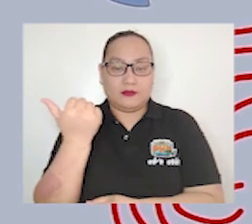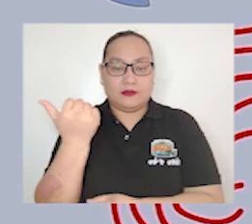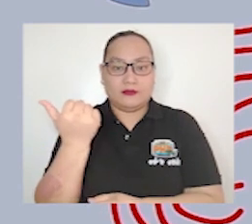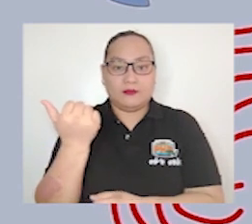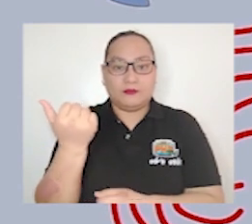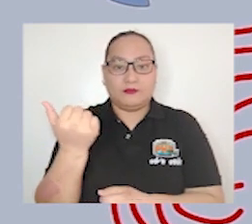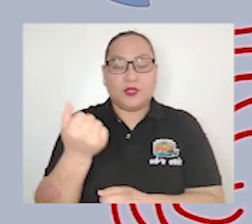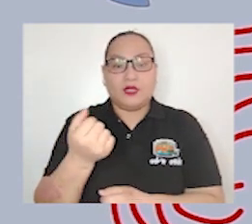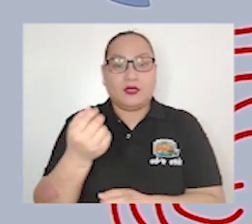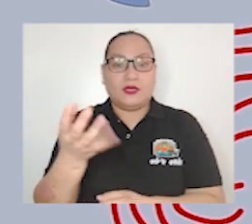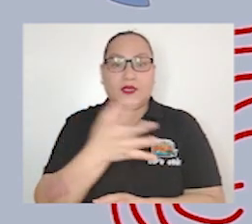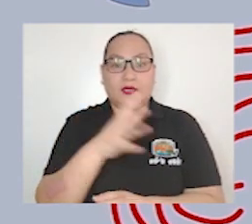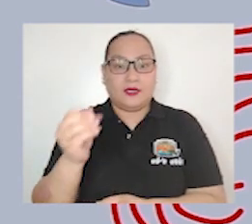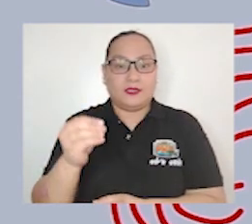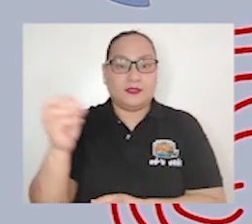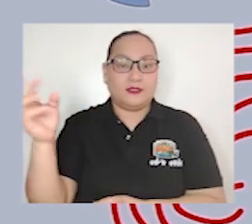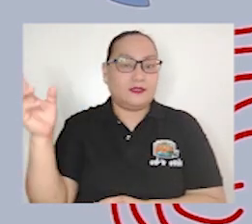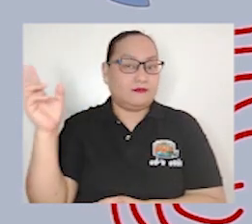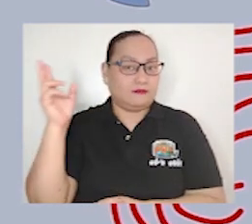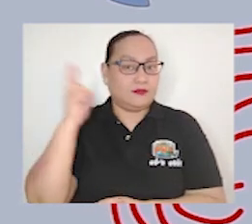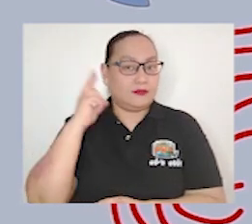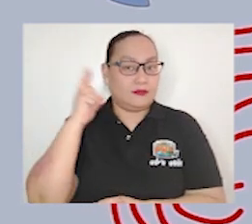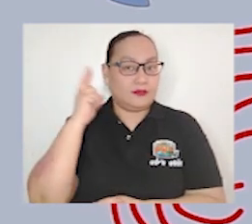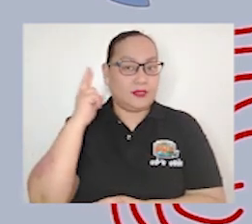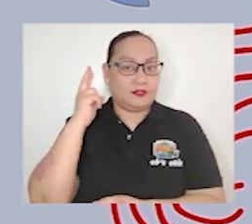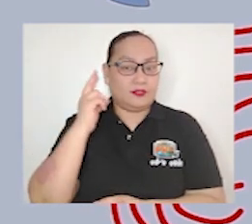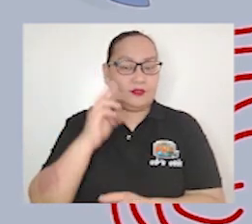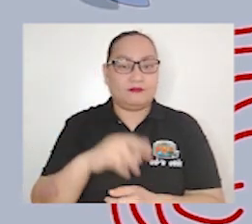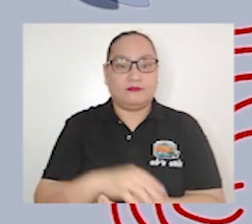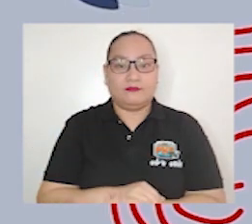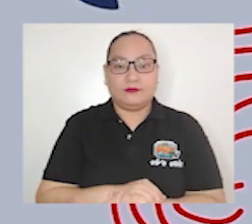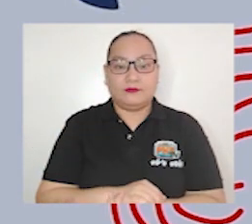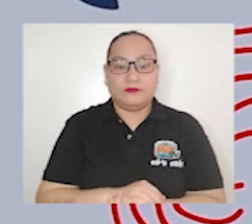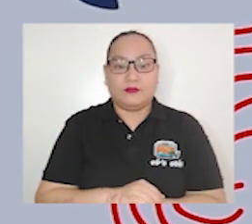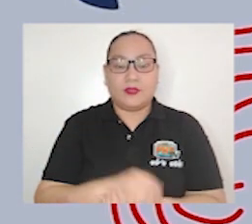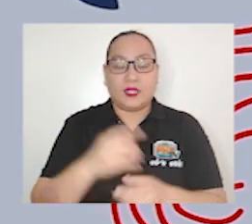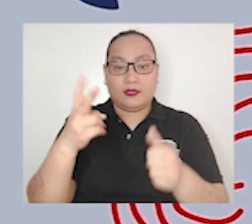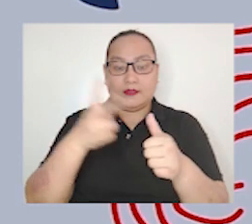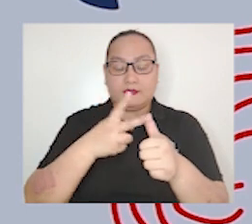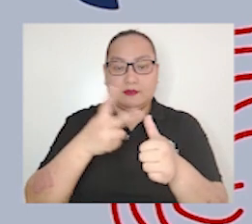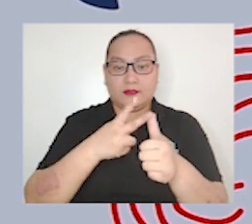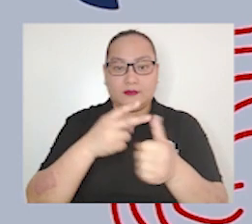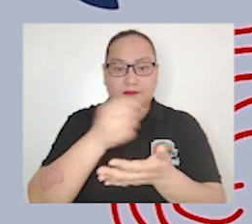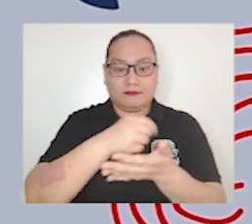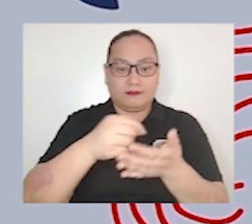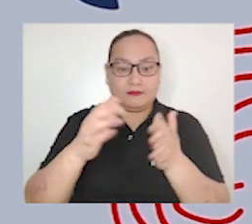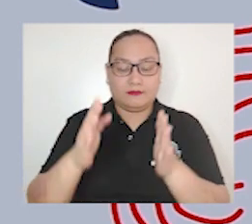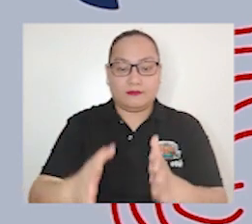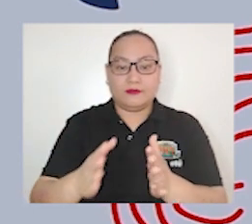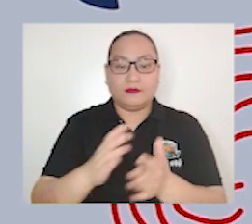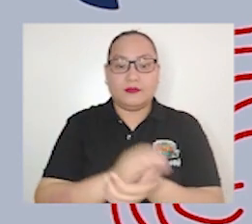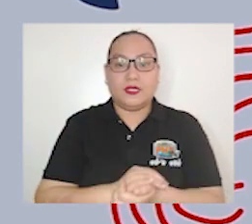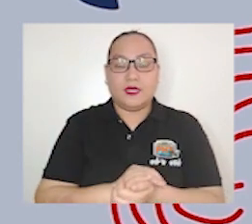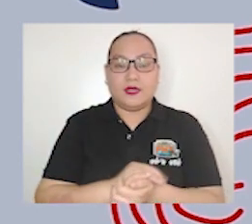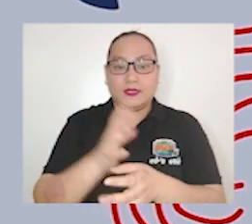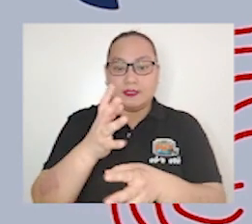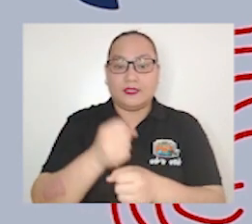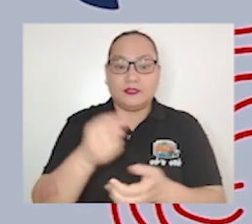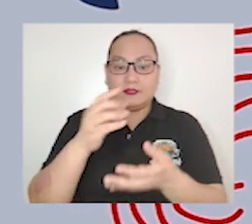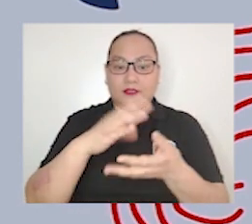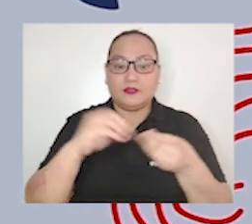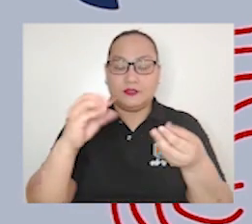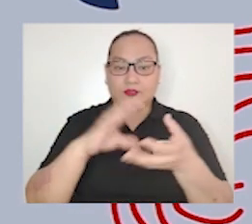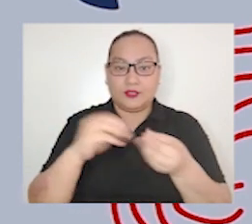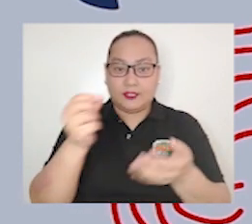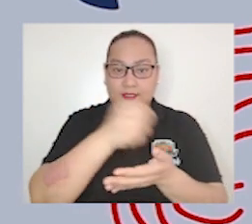that we listen to the radio Second Journalists take the stories written by